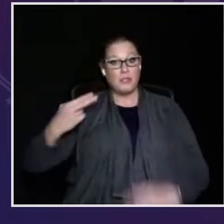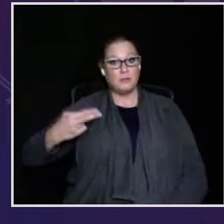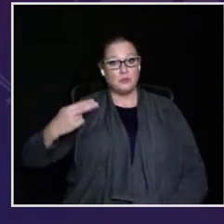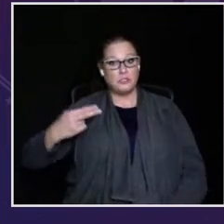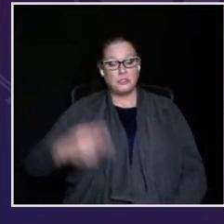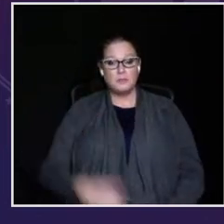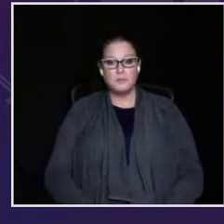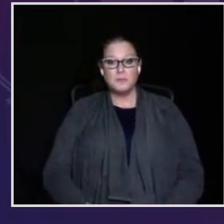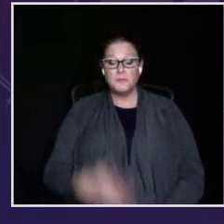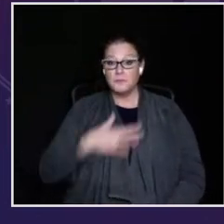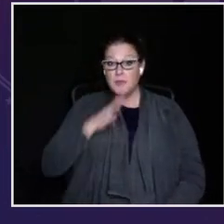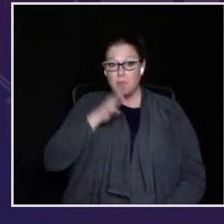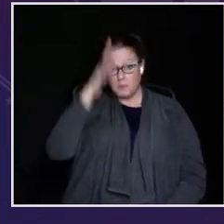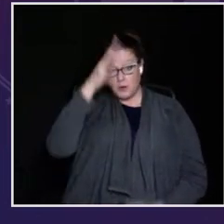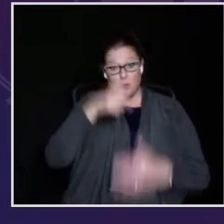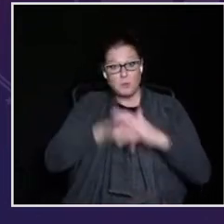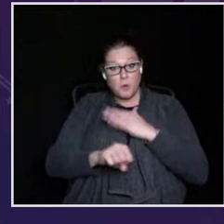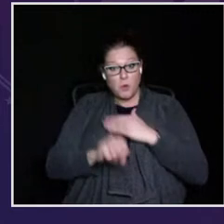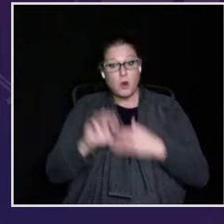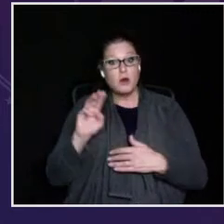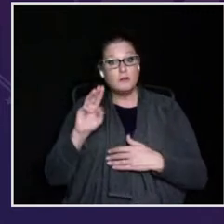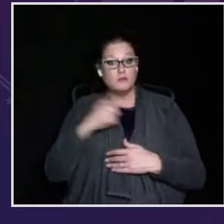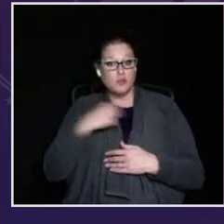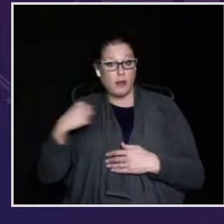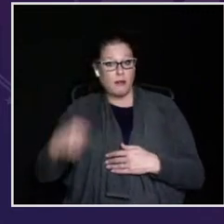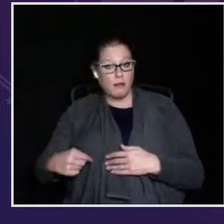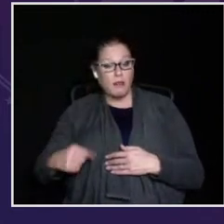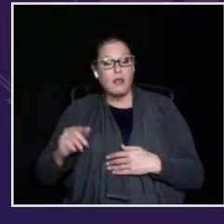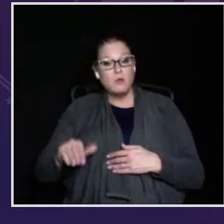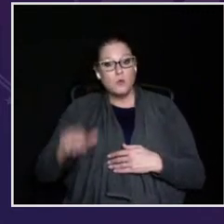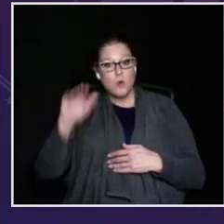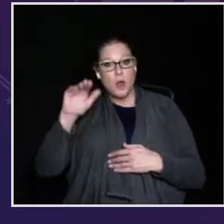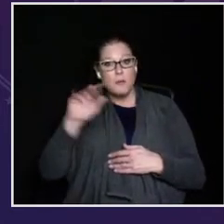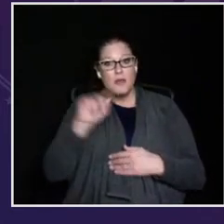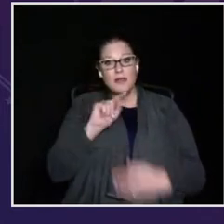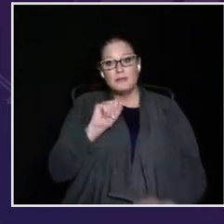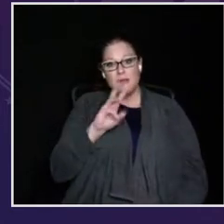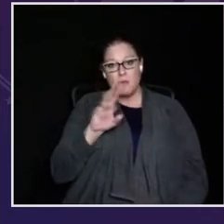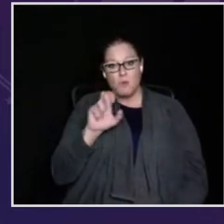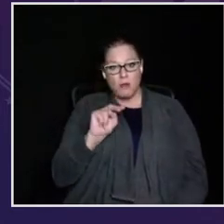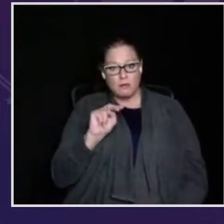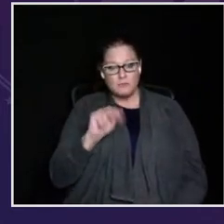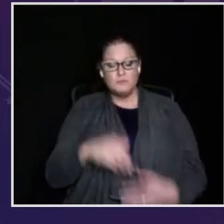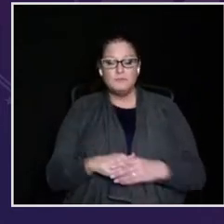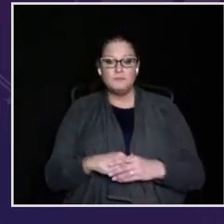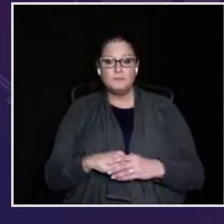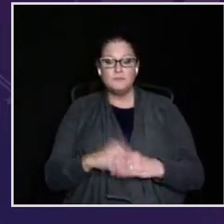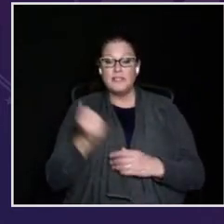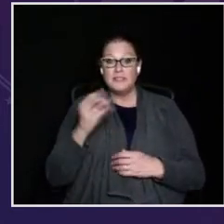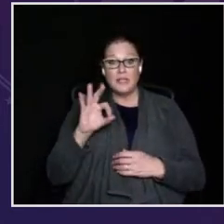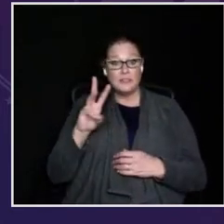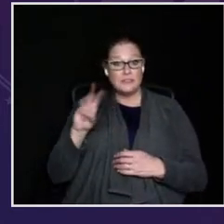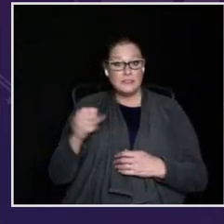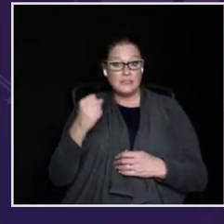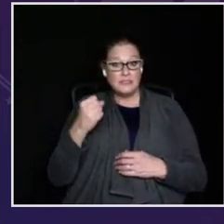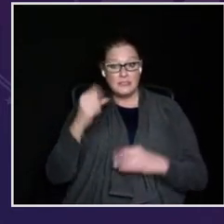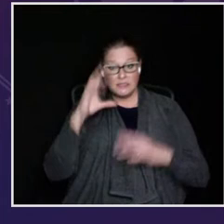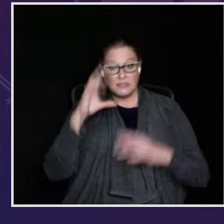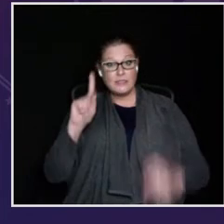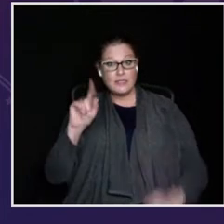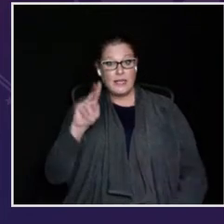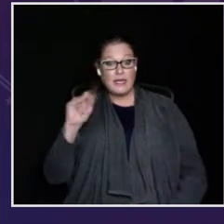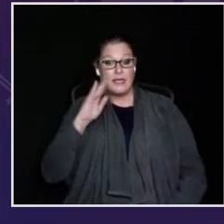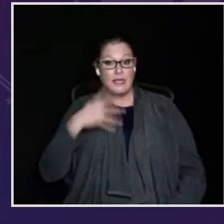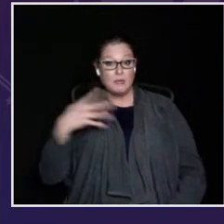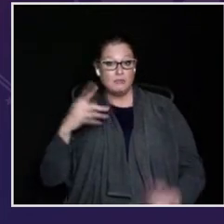filling out paperwork and providing information about my family history. My parents were born in mainland China and grew up in